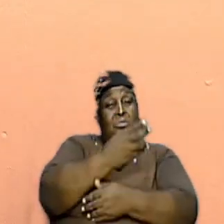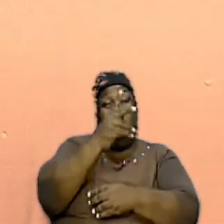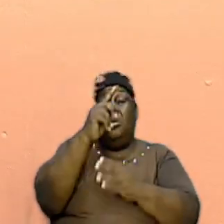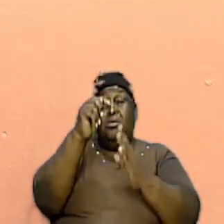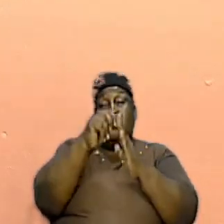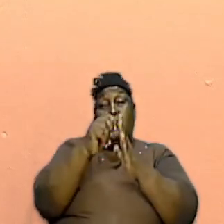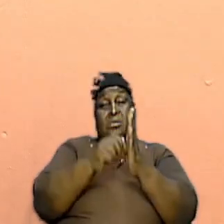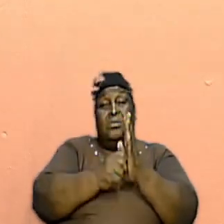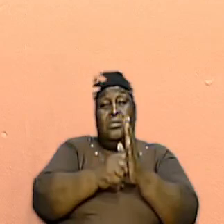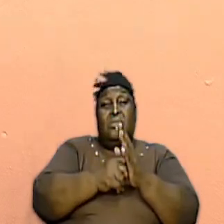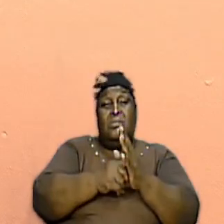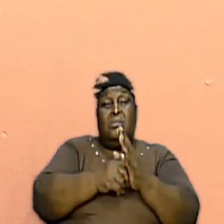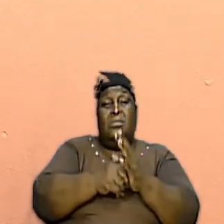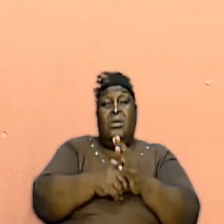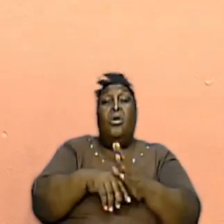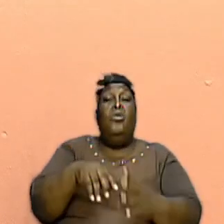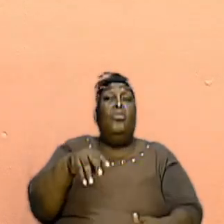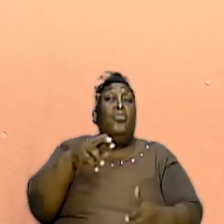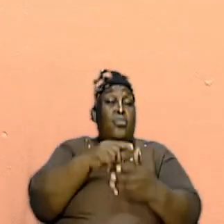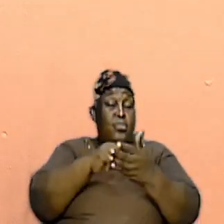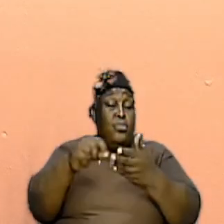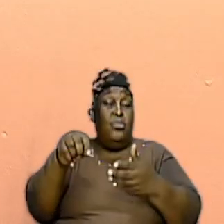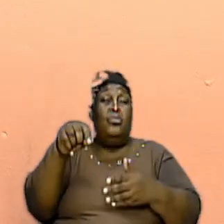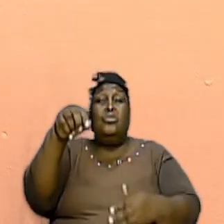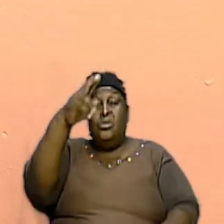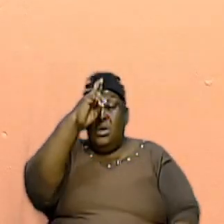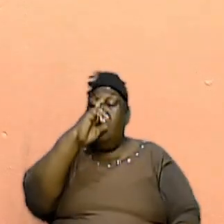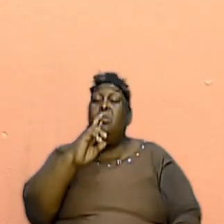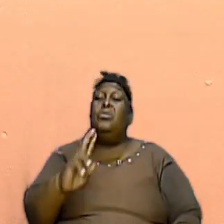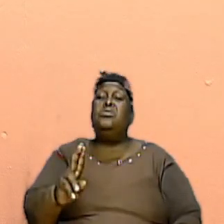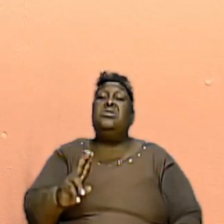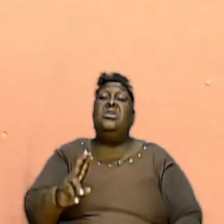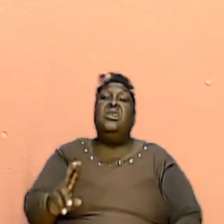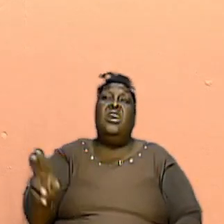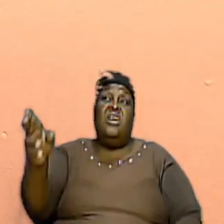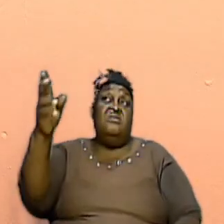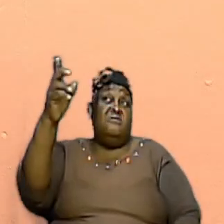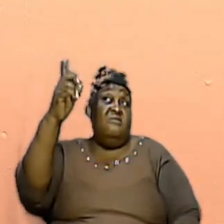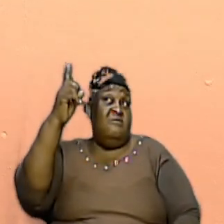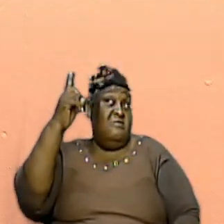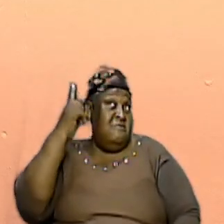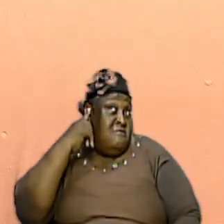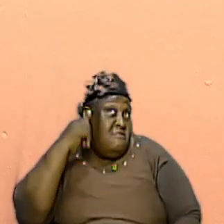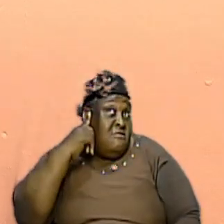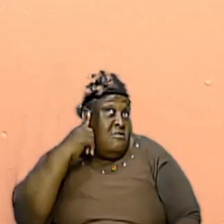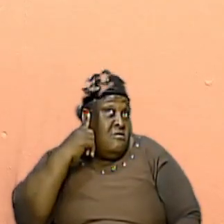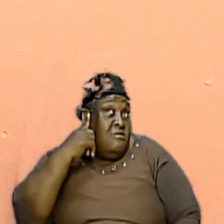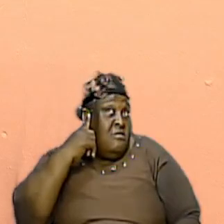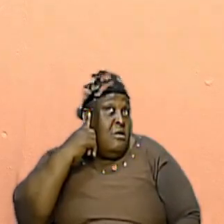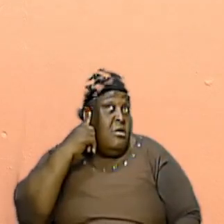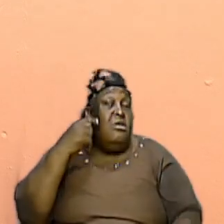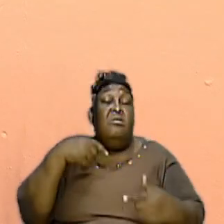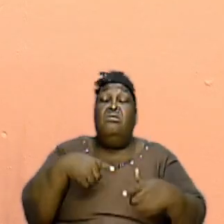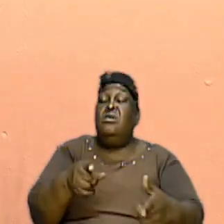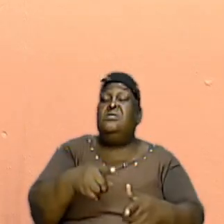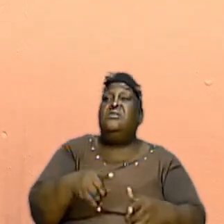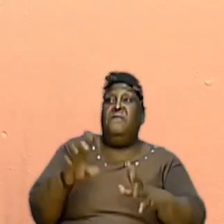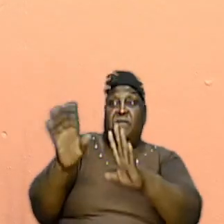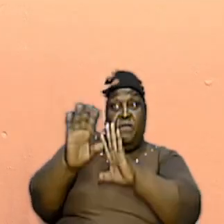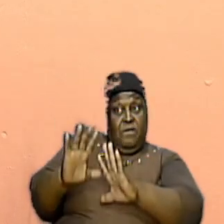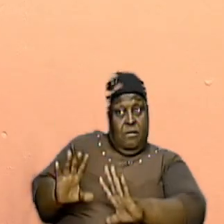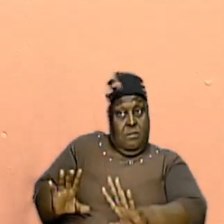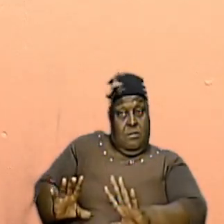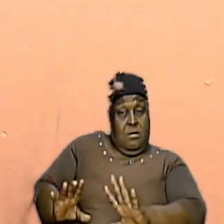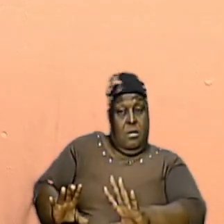Church Now Wrote To The Hebrews And Say Listen To Me Let Us Therefore Fear